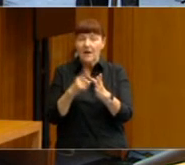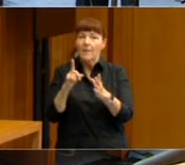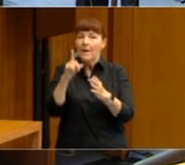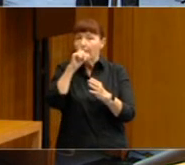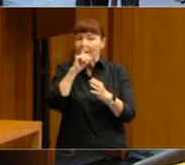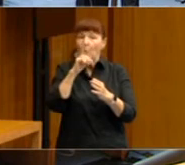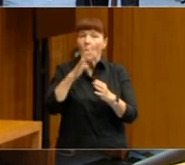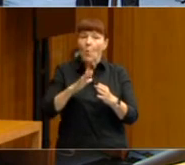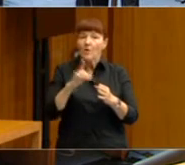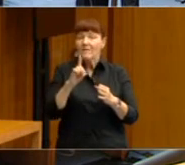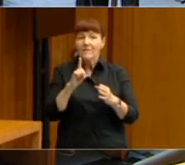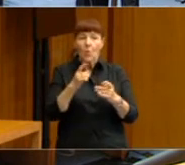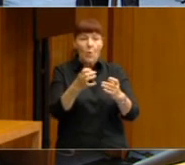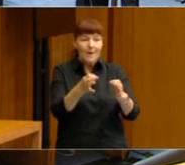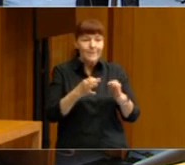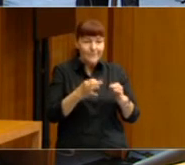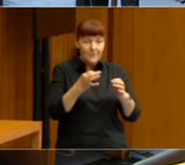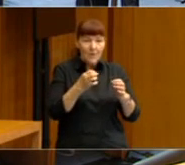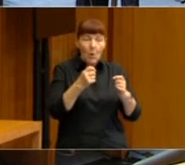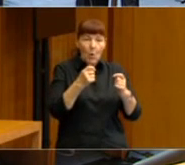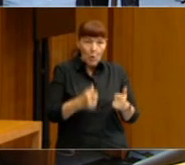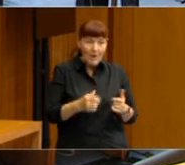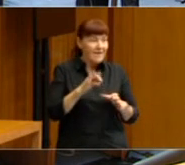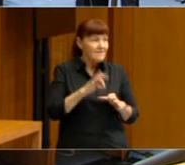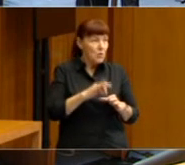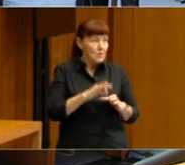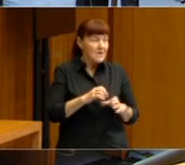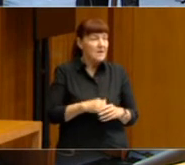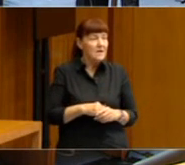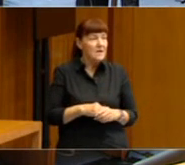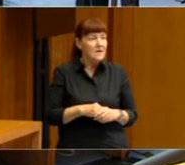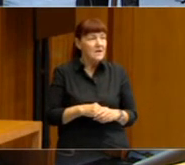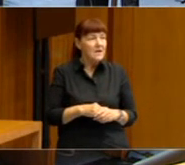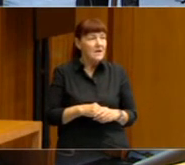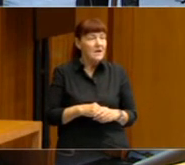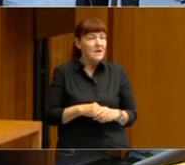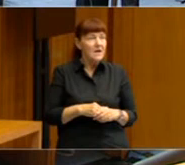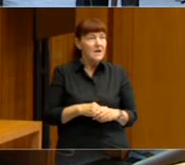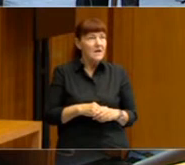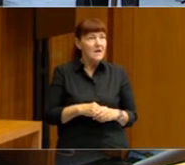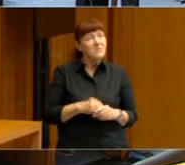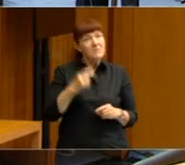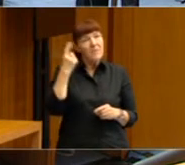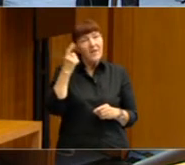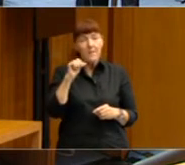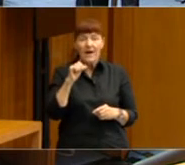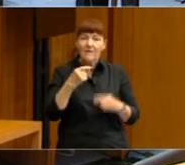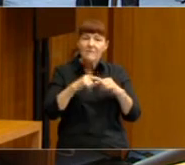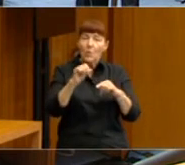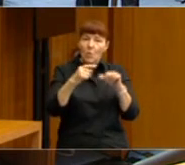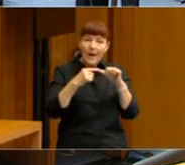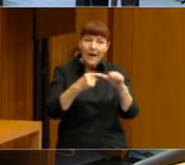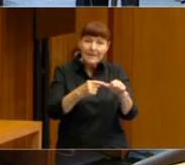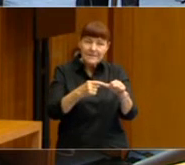early voting? I'm thinking that, based on your answer, that